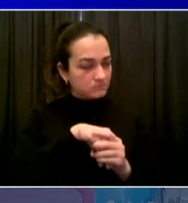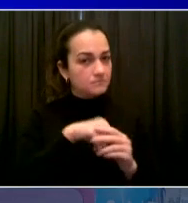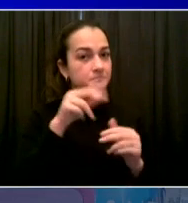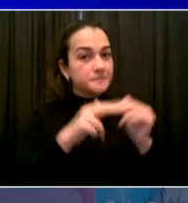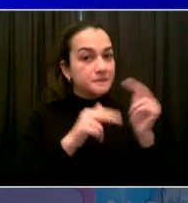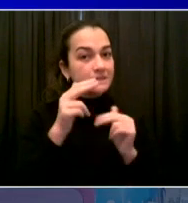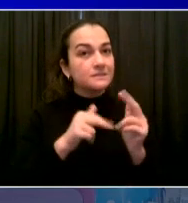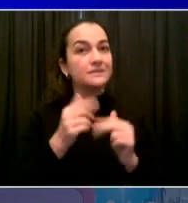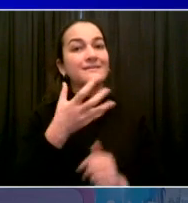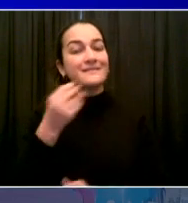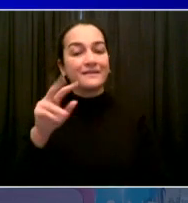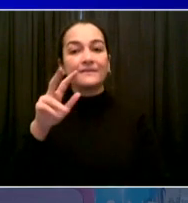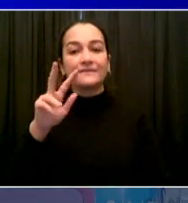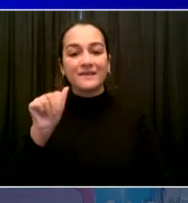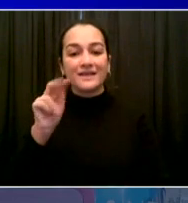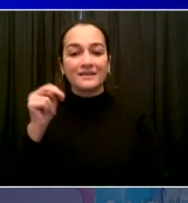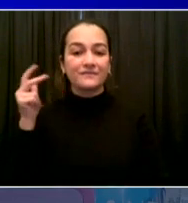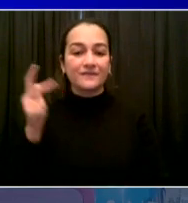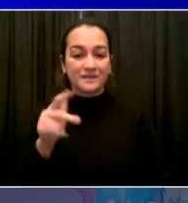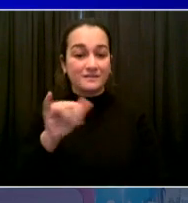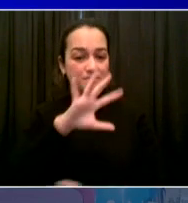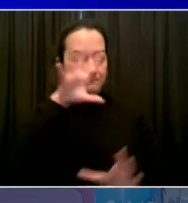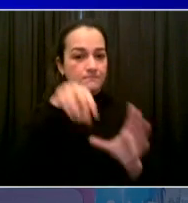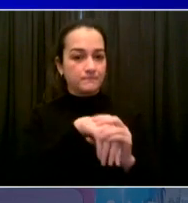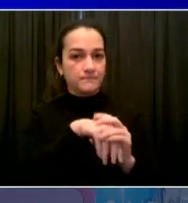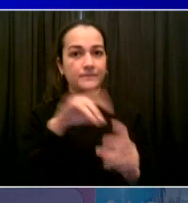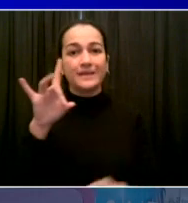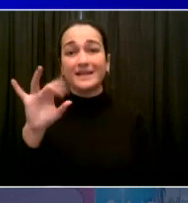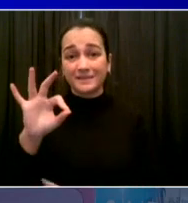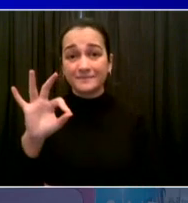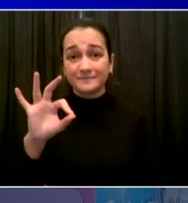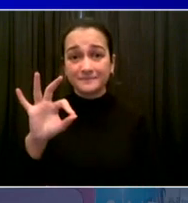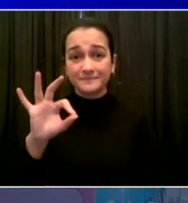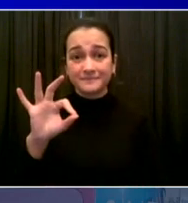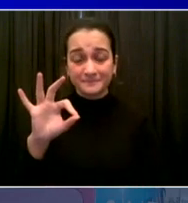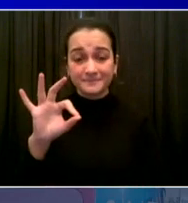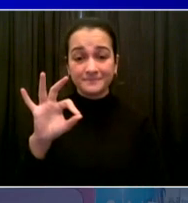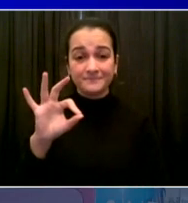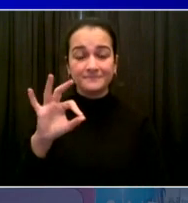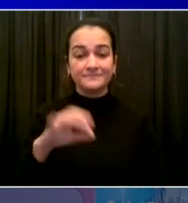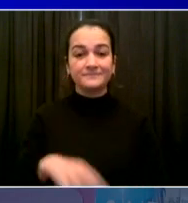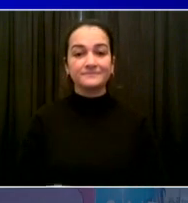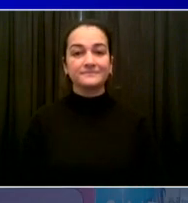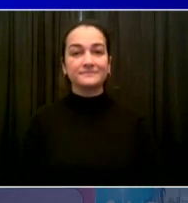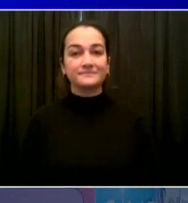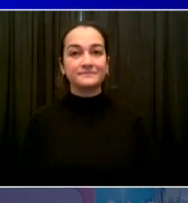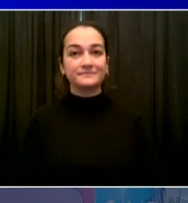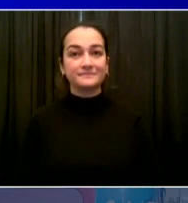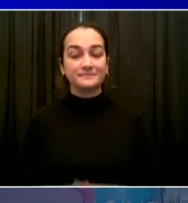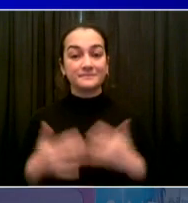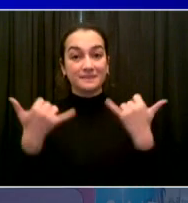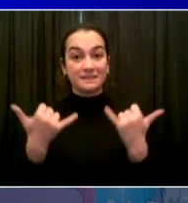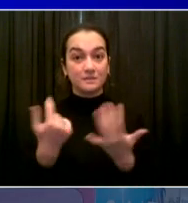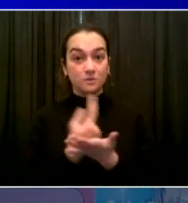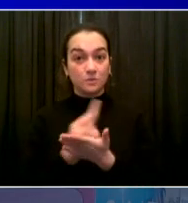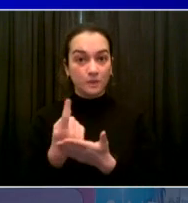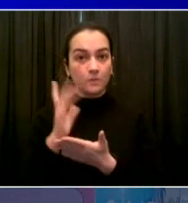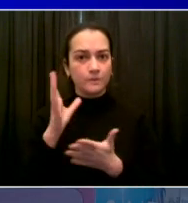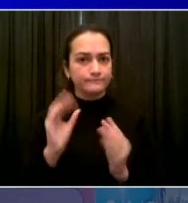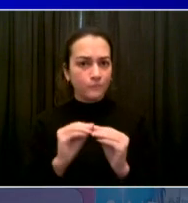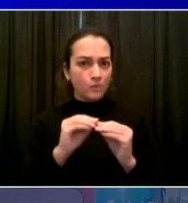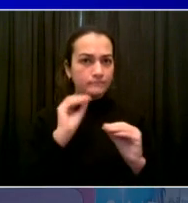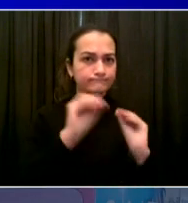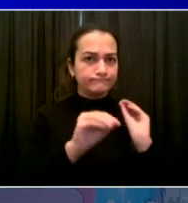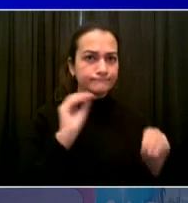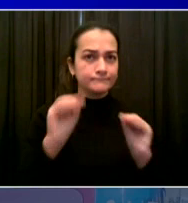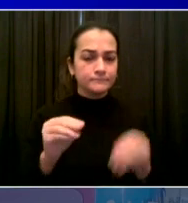coming online this week, three more mobile sites and 20 more brick and mortar sites. So by the end of this